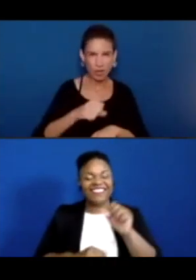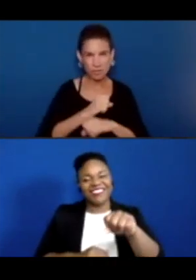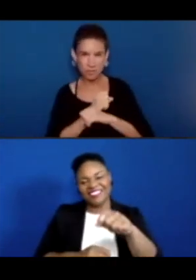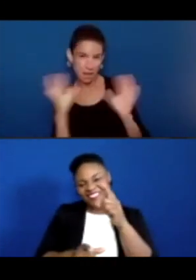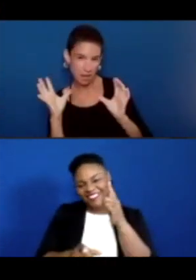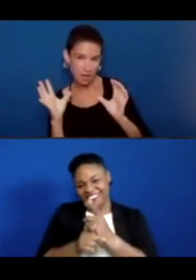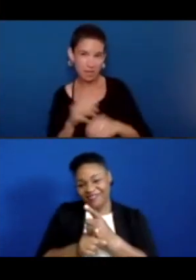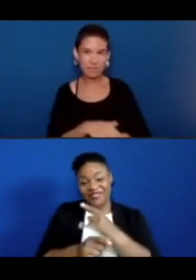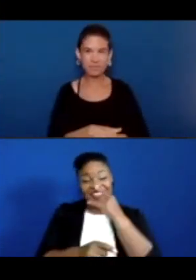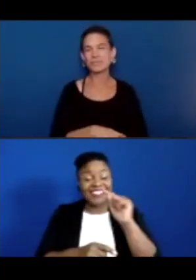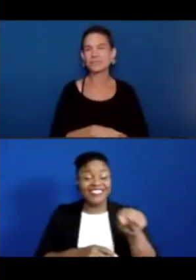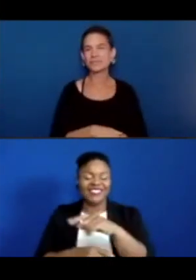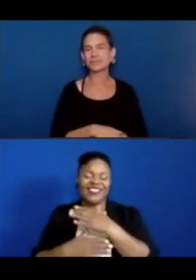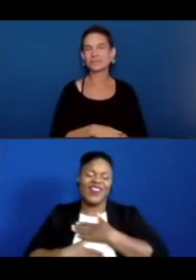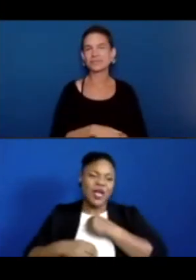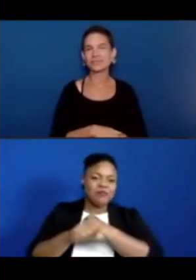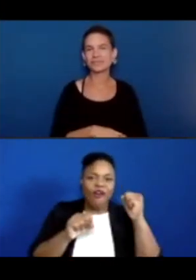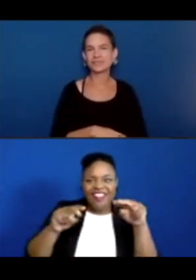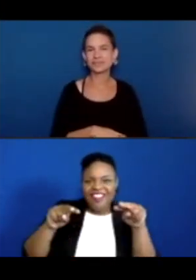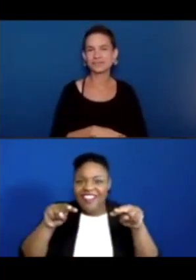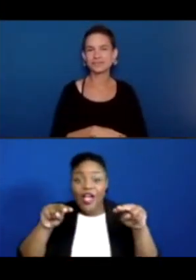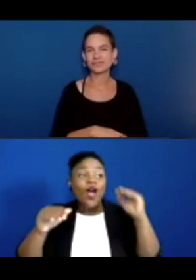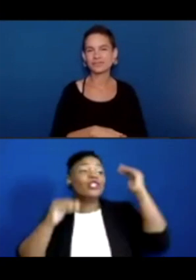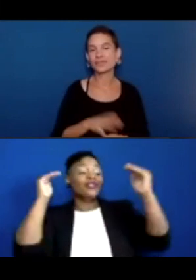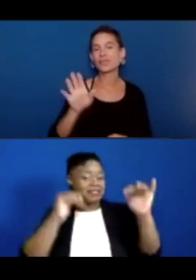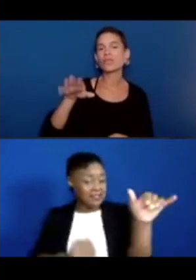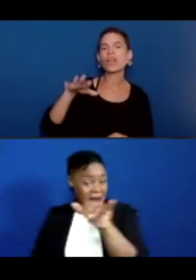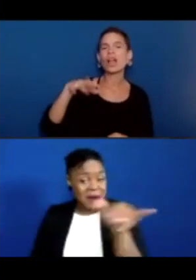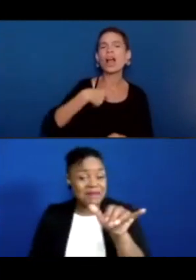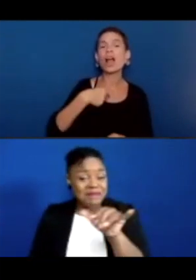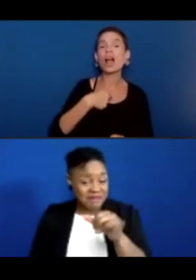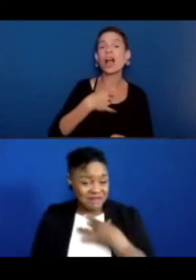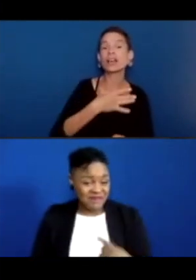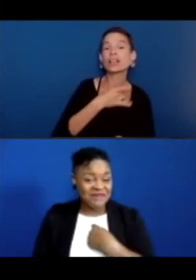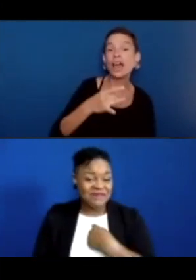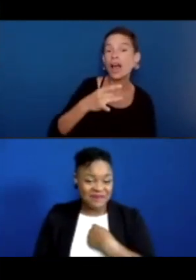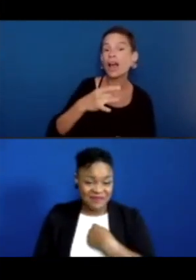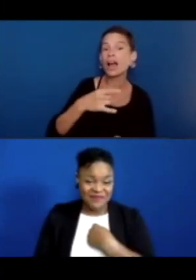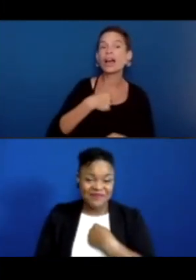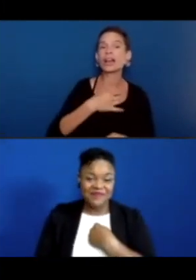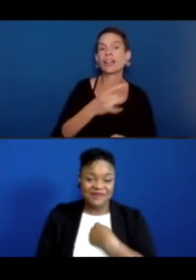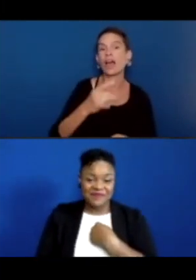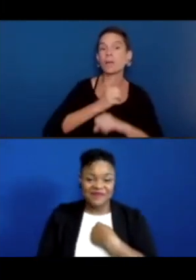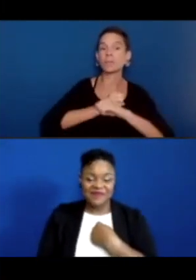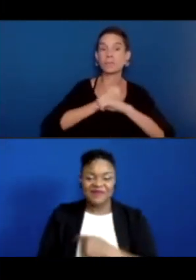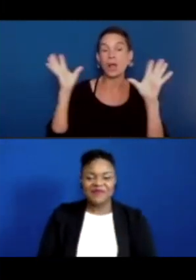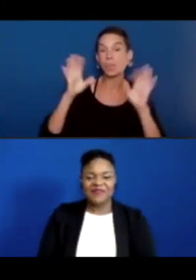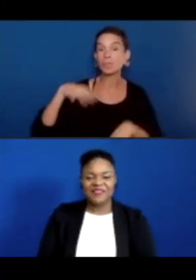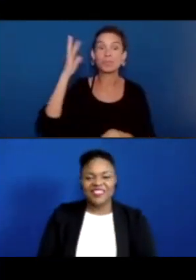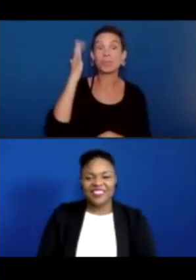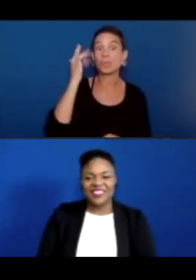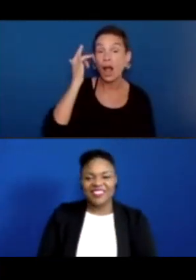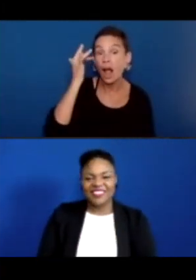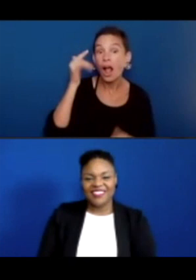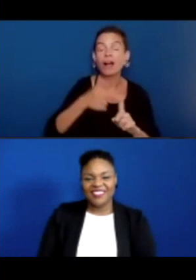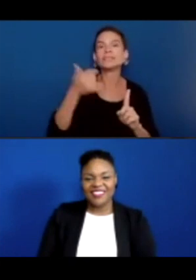too. know, that's what people see in the games. I like the fact of the explosions because it's like an